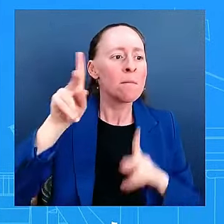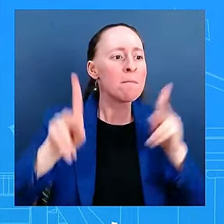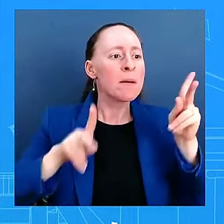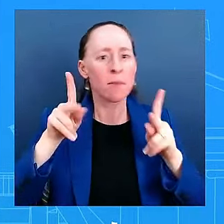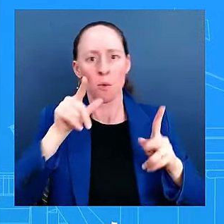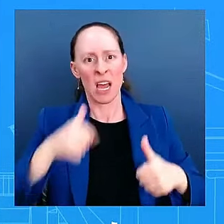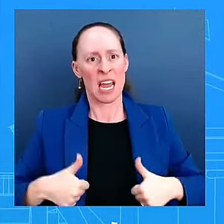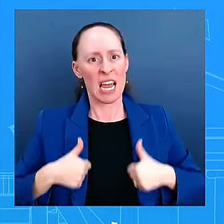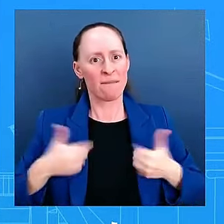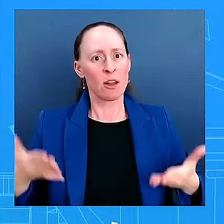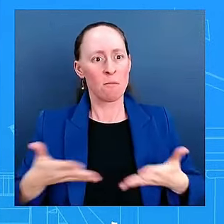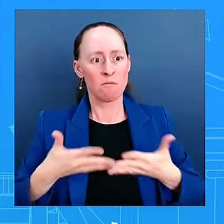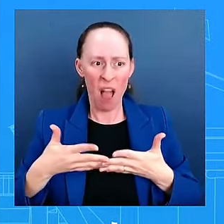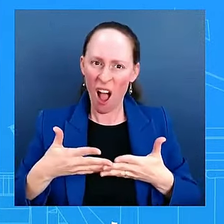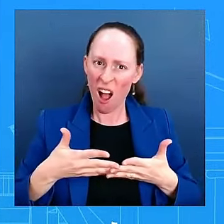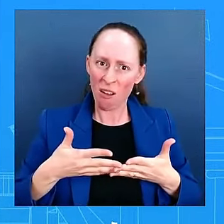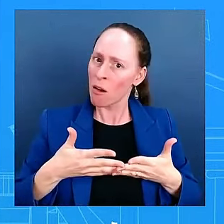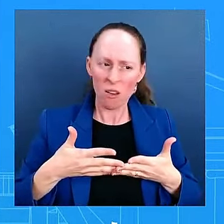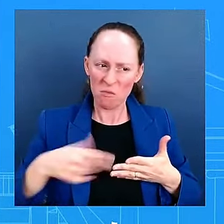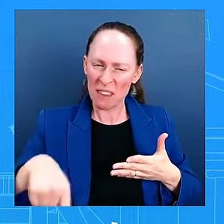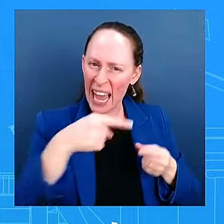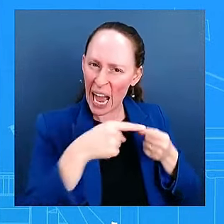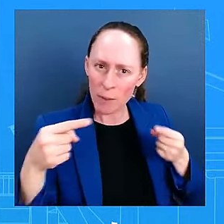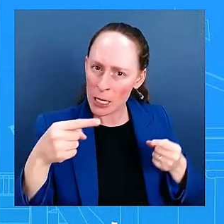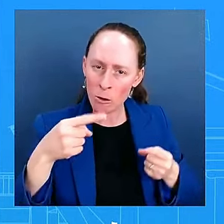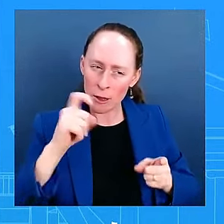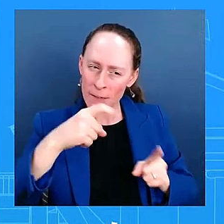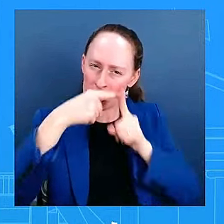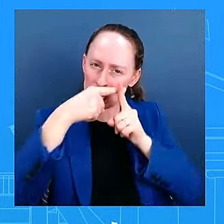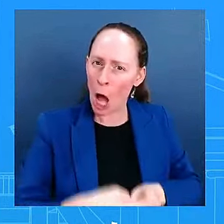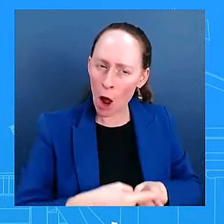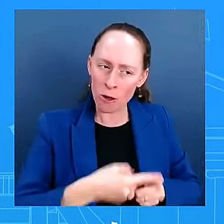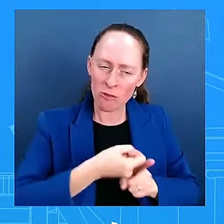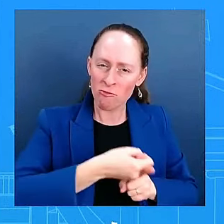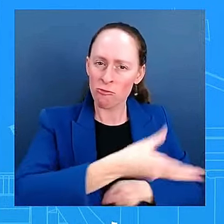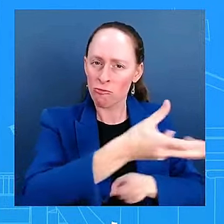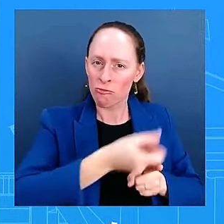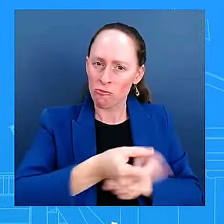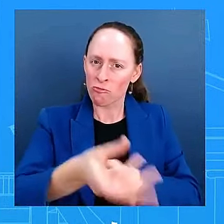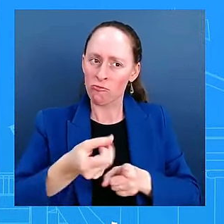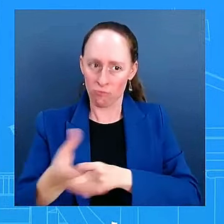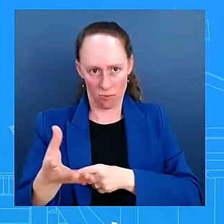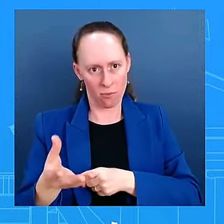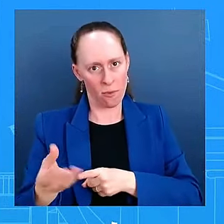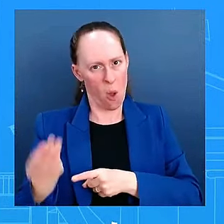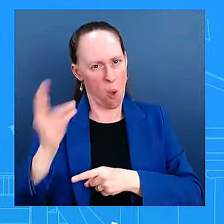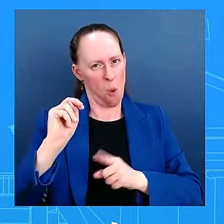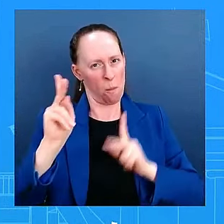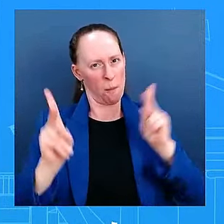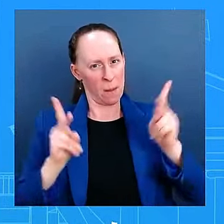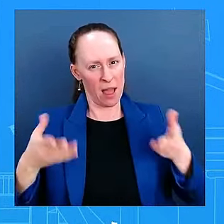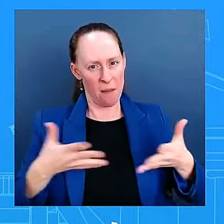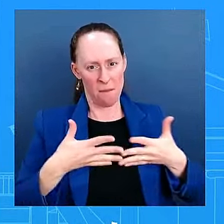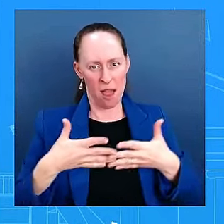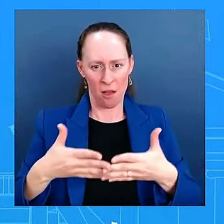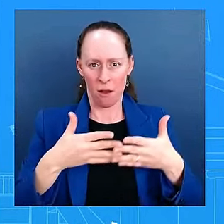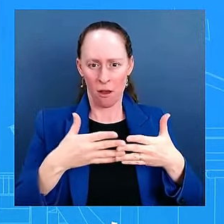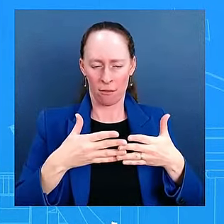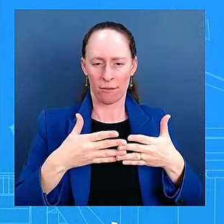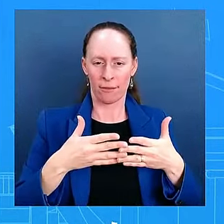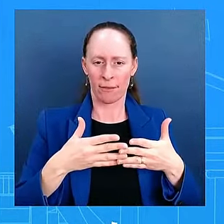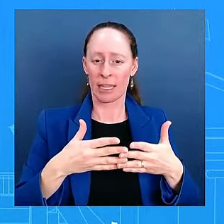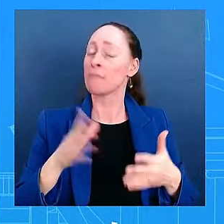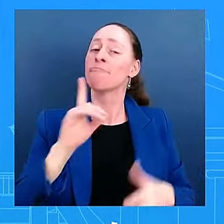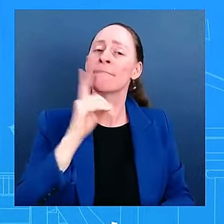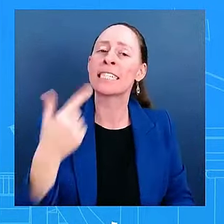is always, always going to be very honest with the American people. I don't have anything else to share beyond that. Look, we are